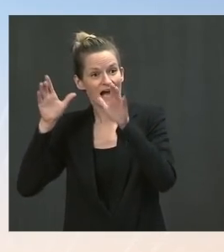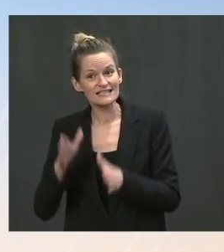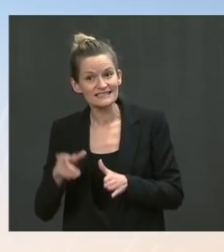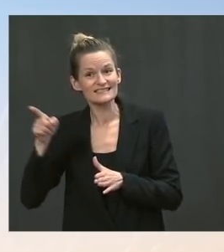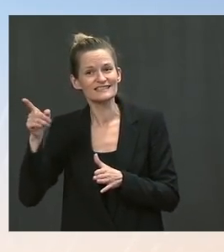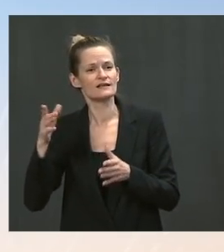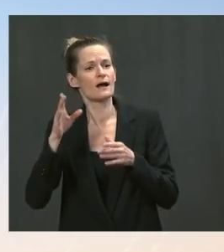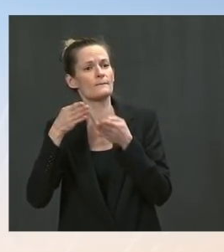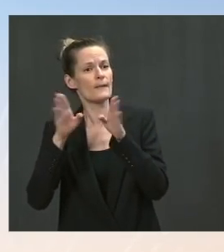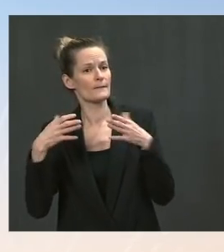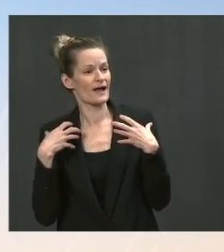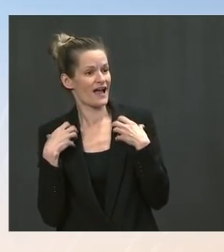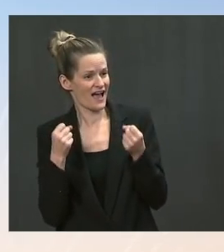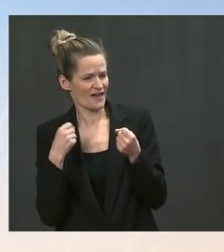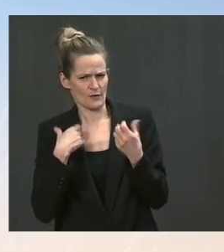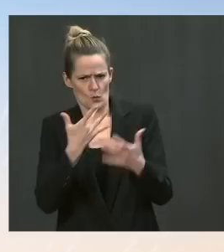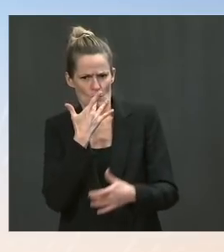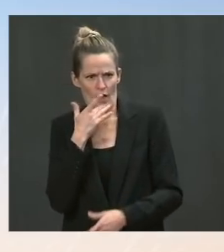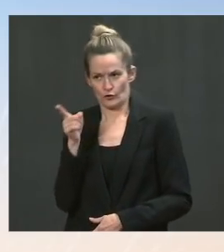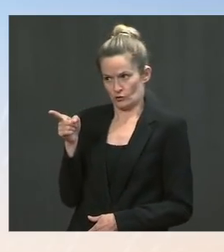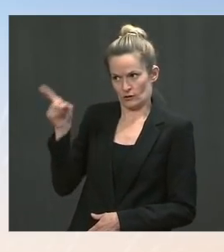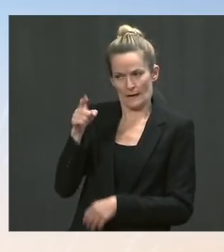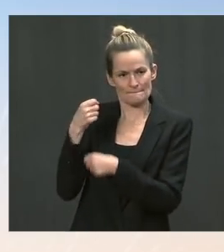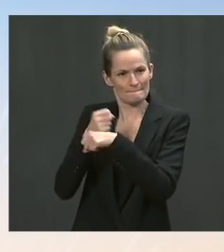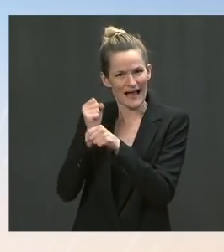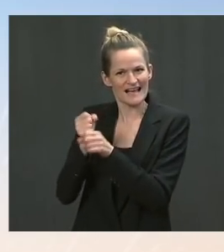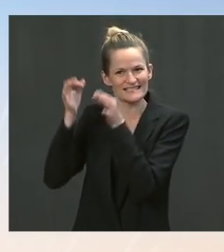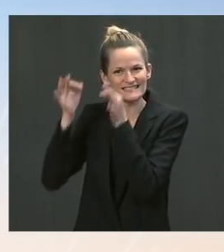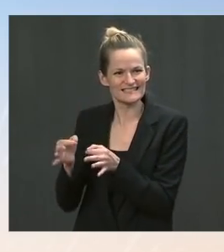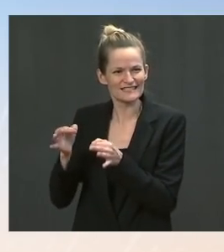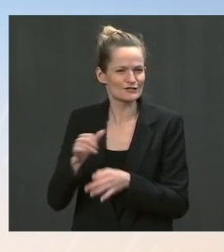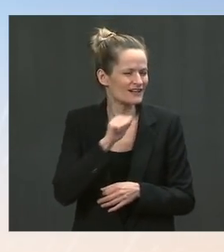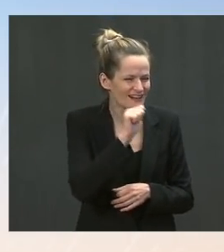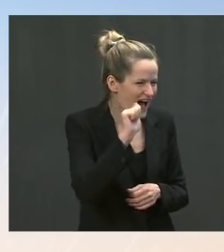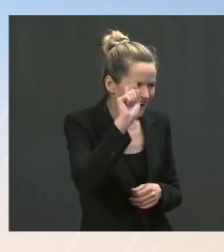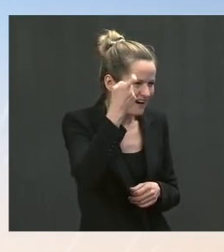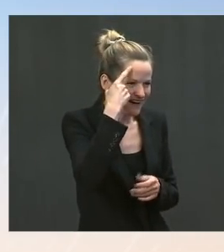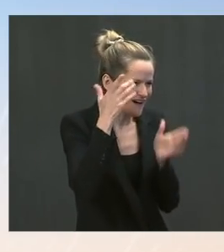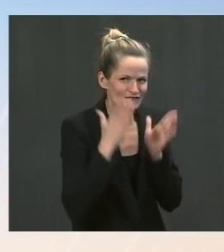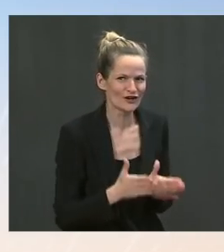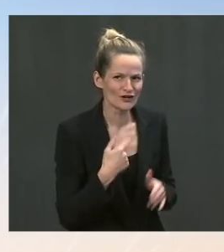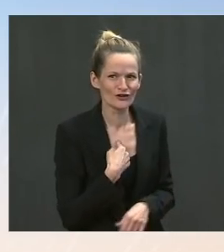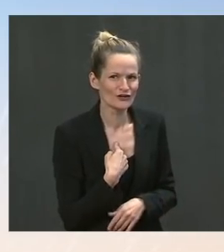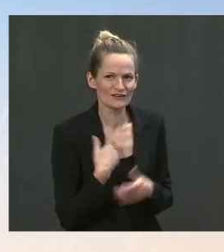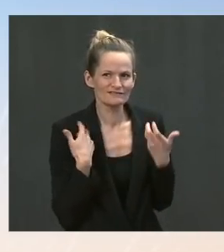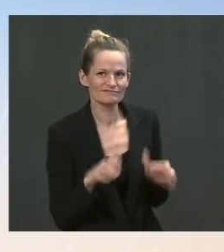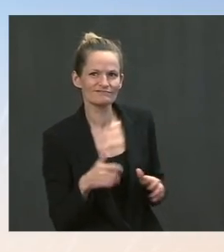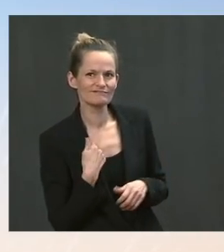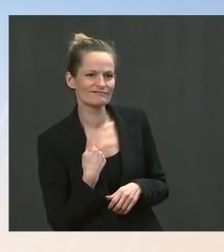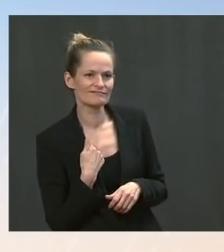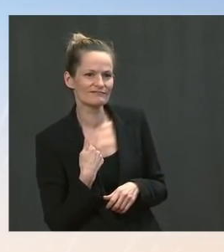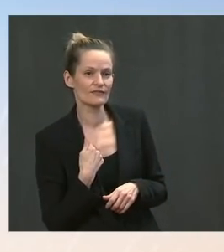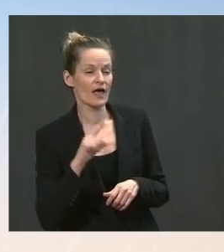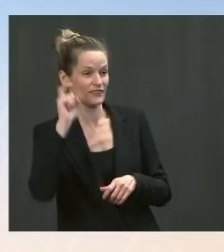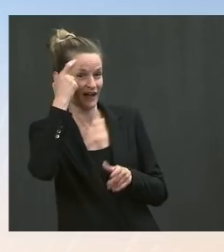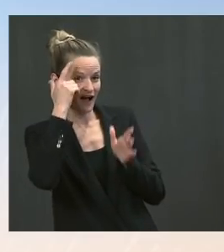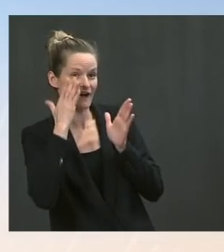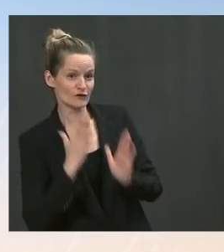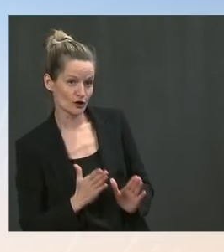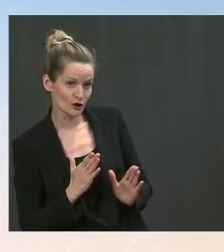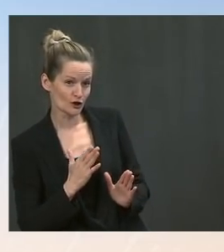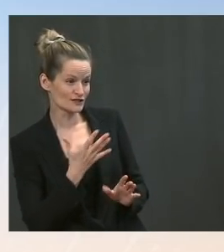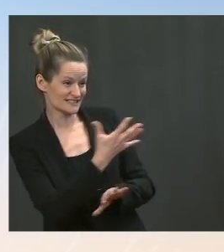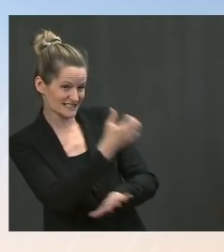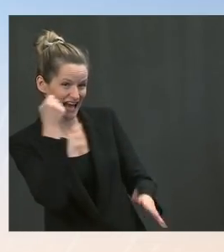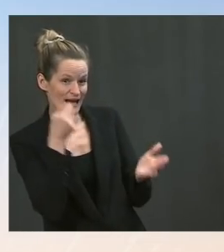And not only is Governor DeSantis not abiding by public health decisions, he's fundraising off of this. So my view is that, and our view